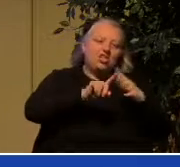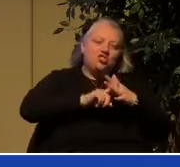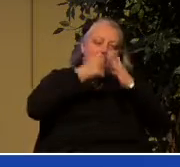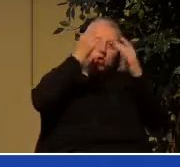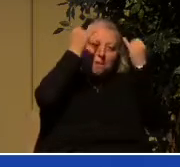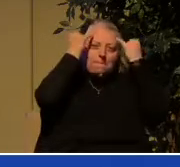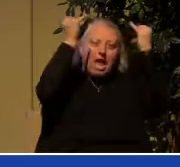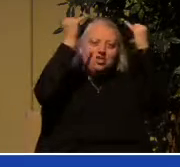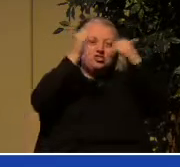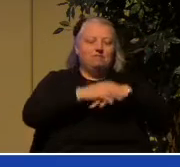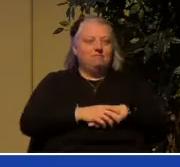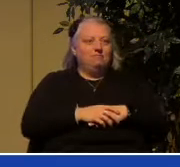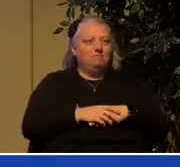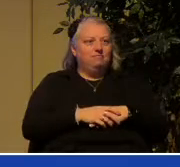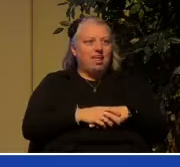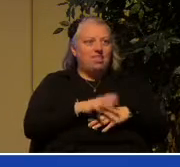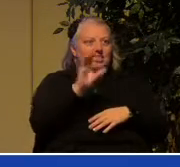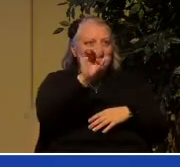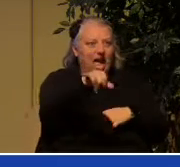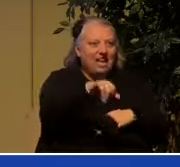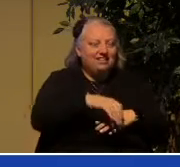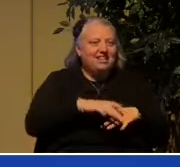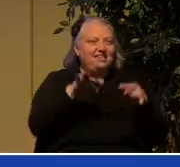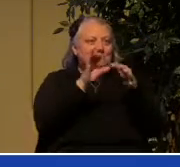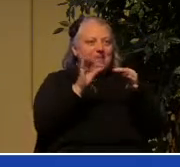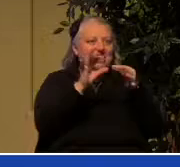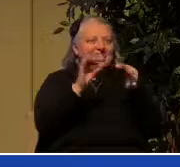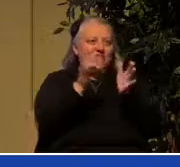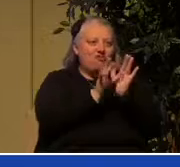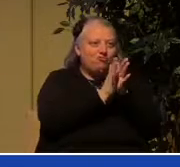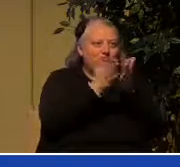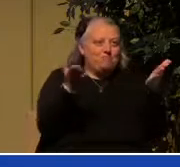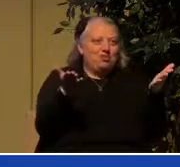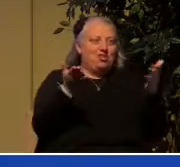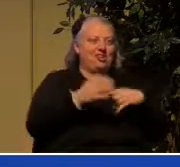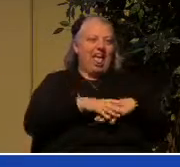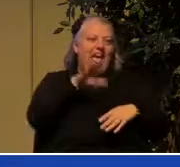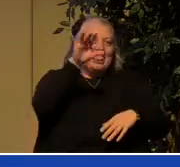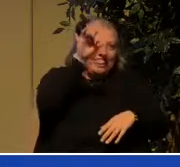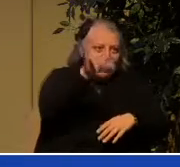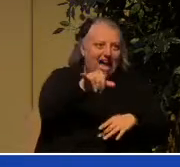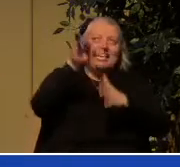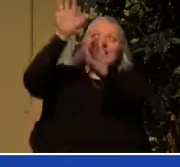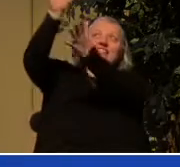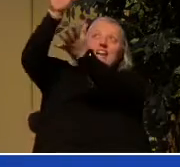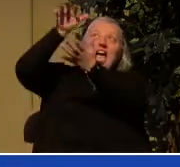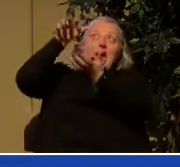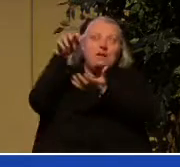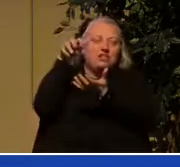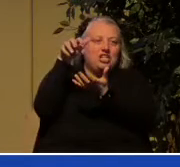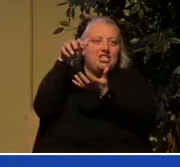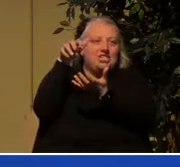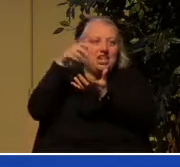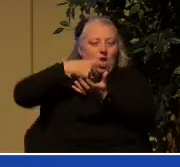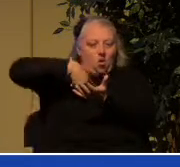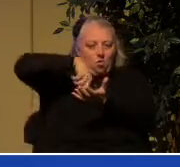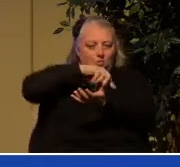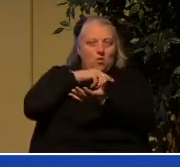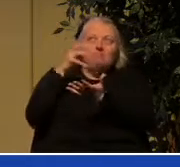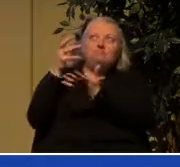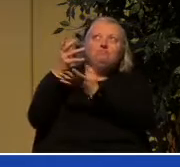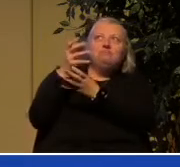that's the message of scripture and that's the inheritance that we have